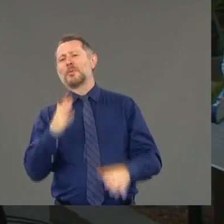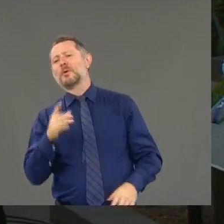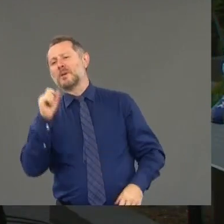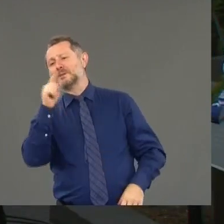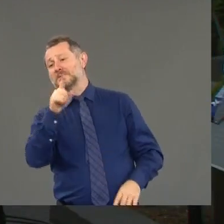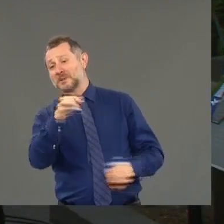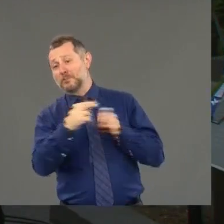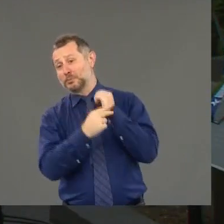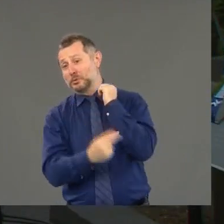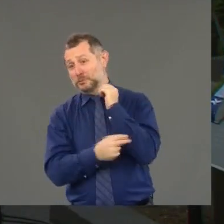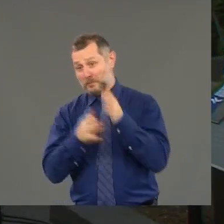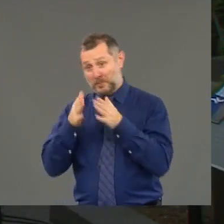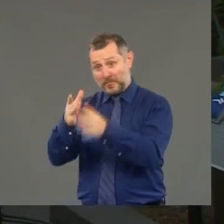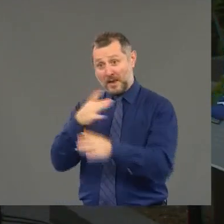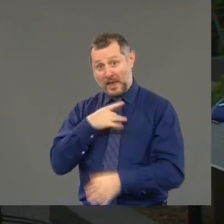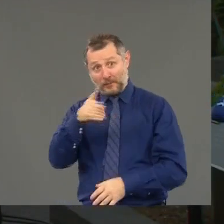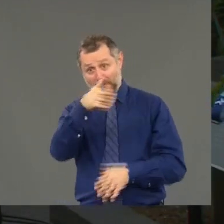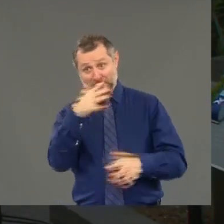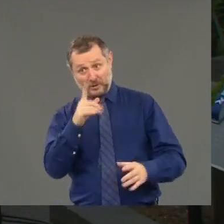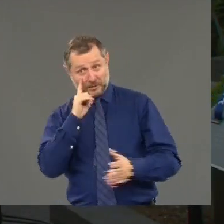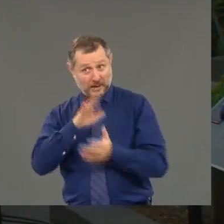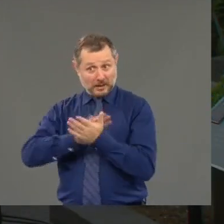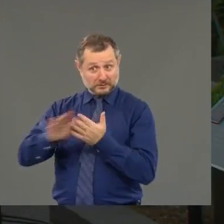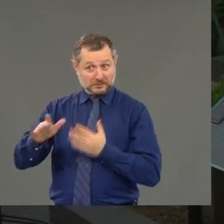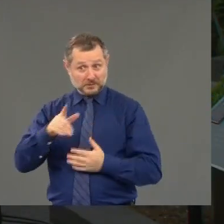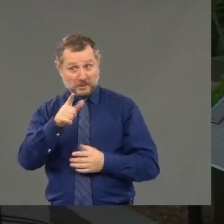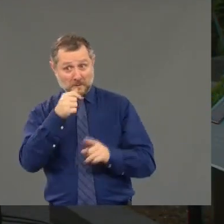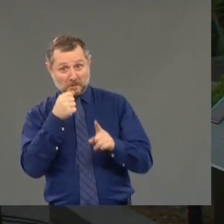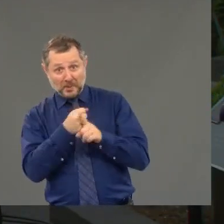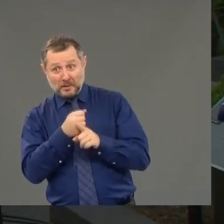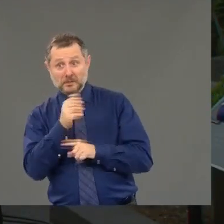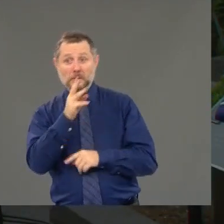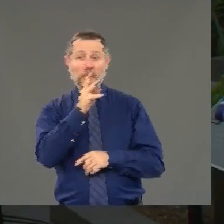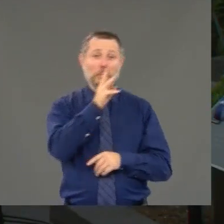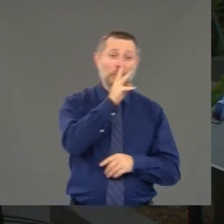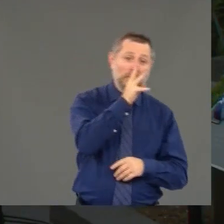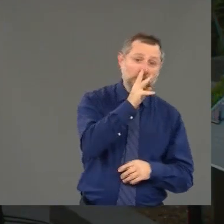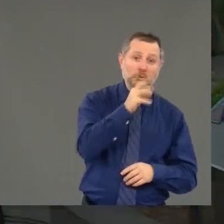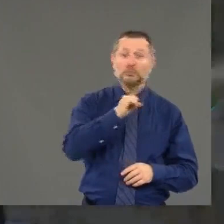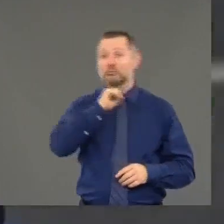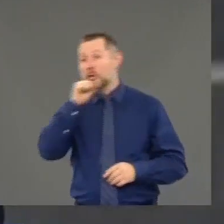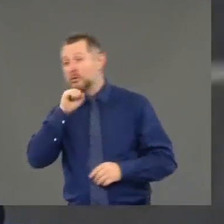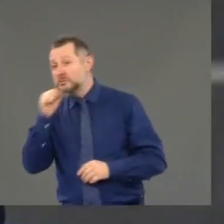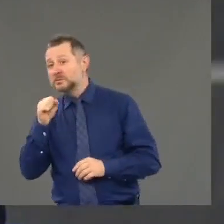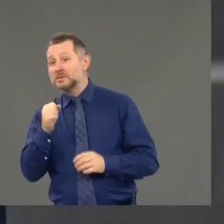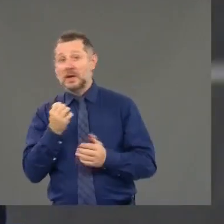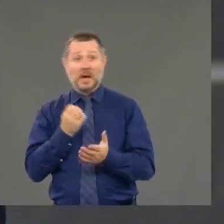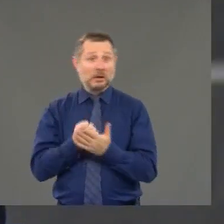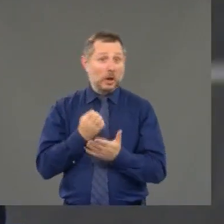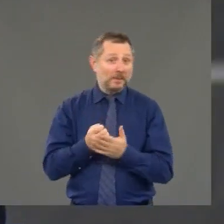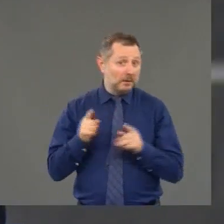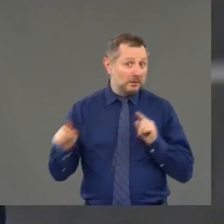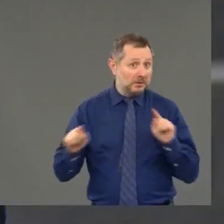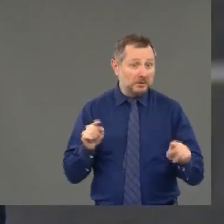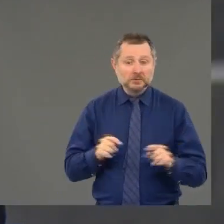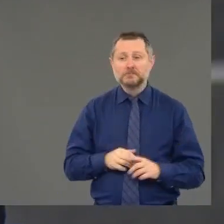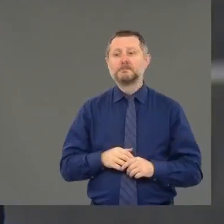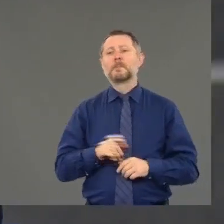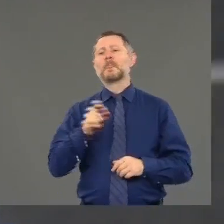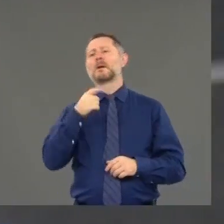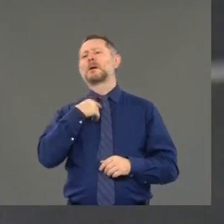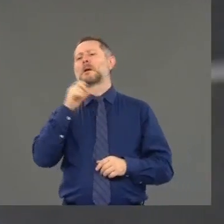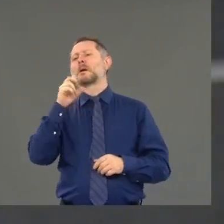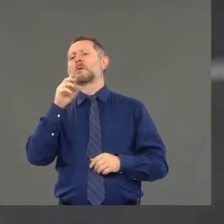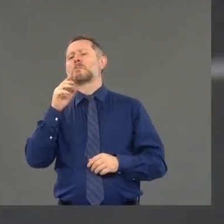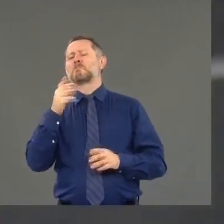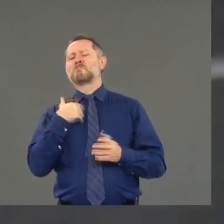path and do you think it'll have an impact on the western rockland economy? I think, and I'll ask, uh, Matt to